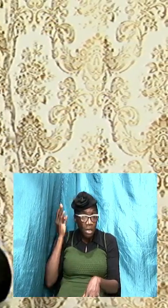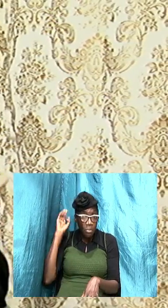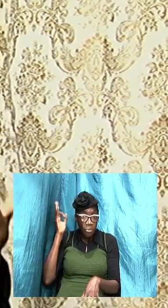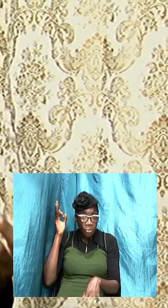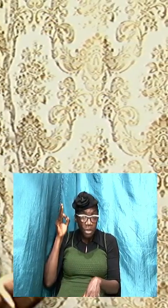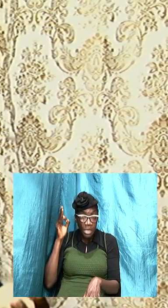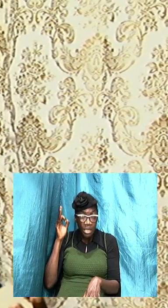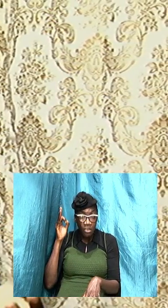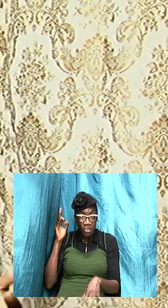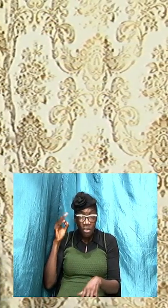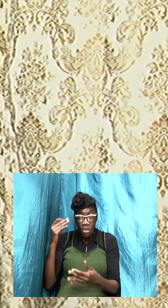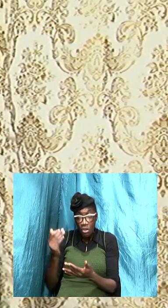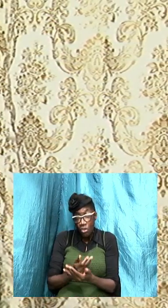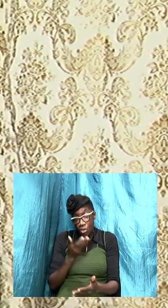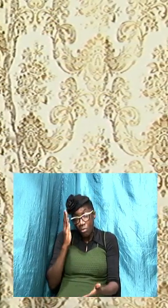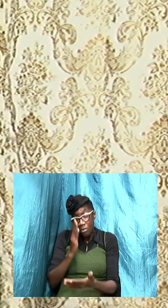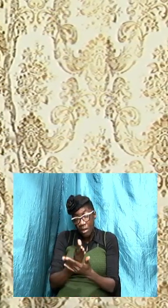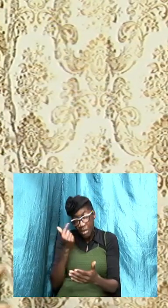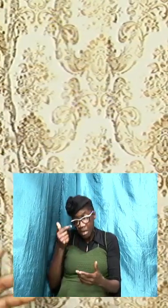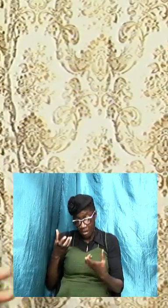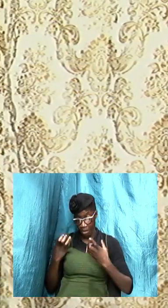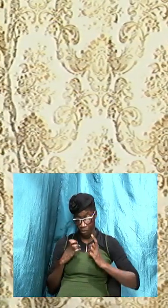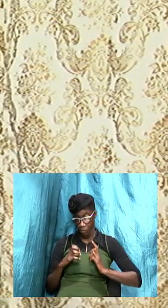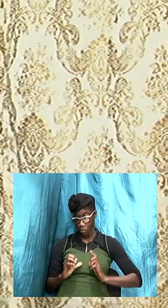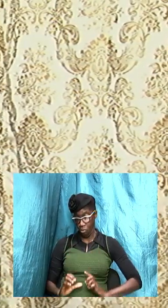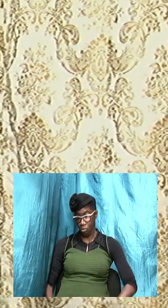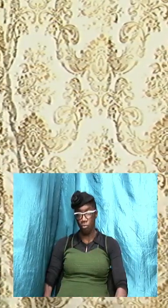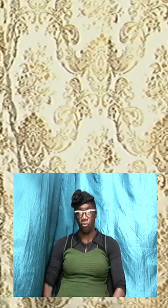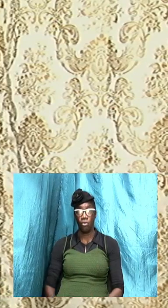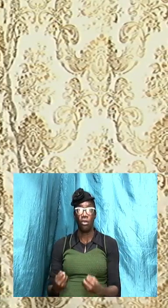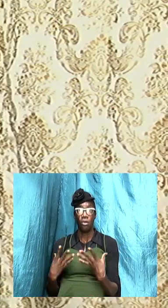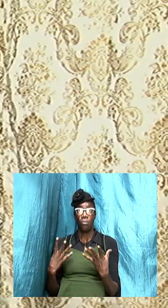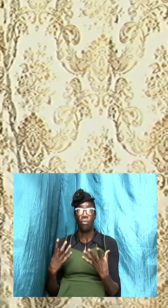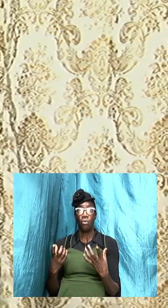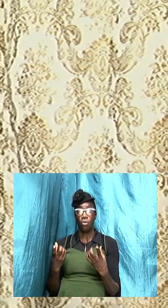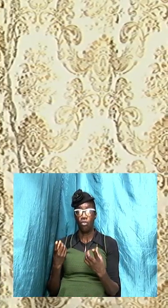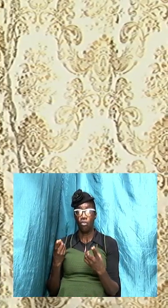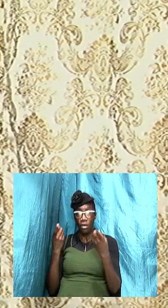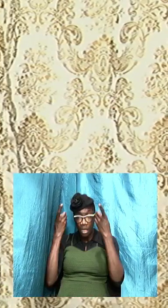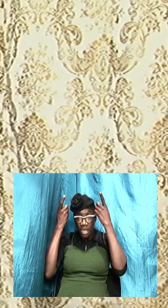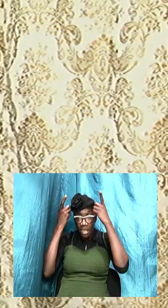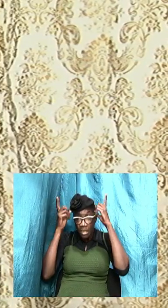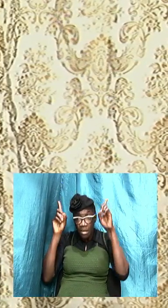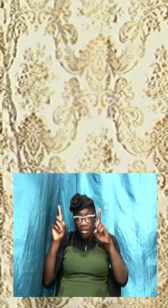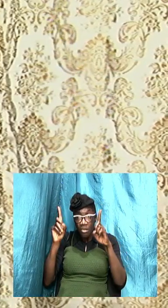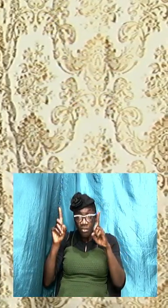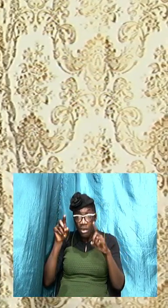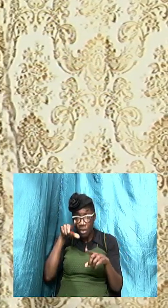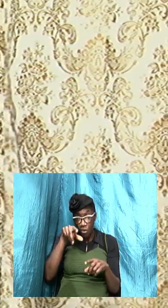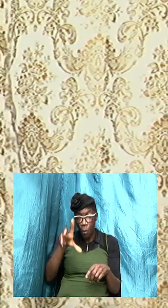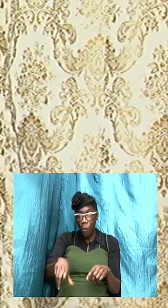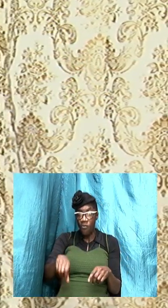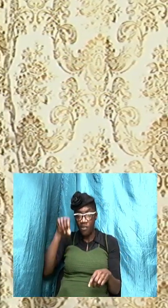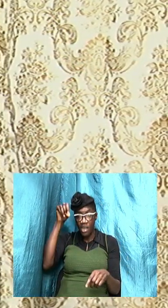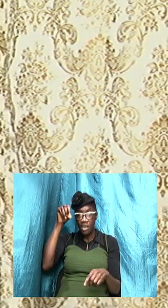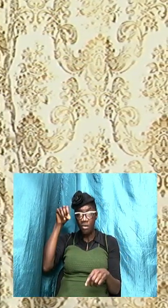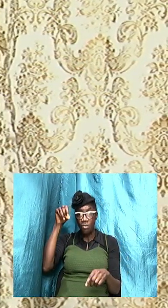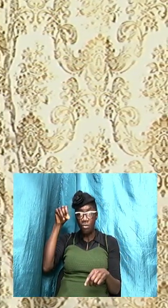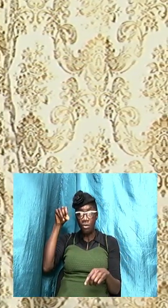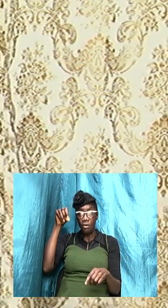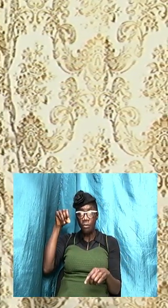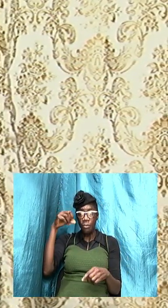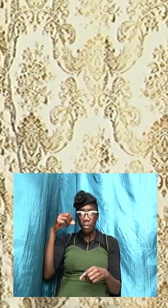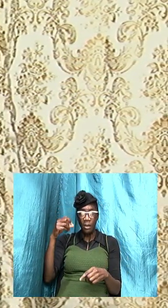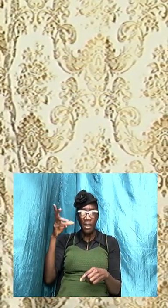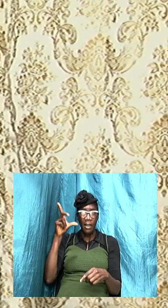attire and a whole lot of doctrine is there and people stop and you are going to find out that this false doctrine